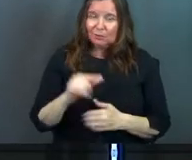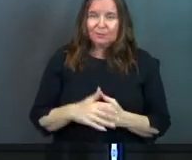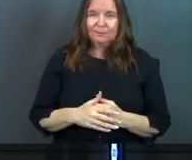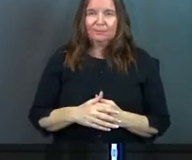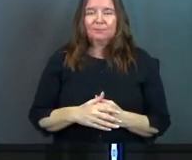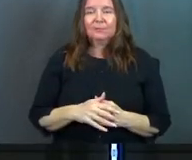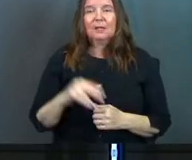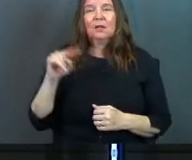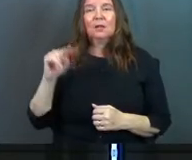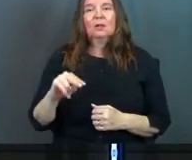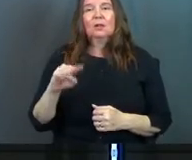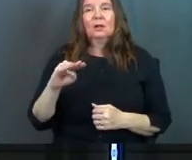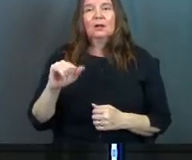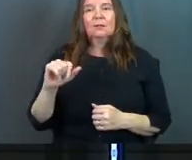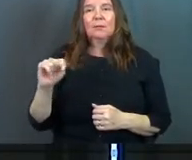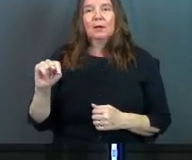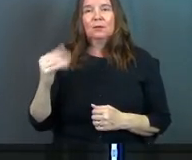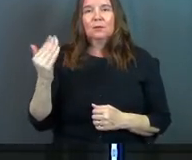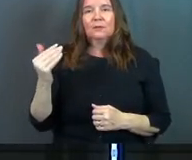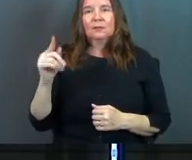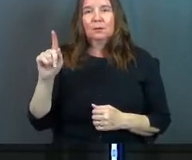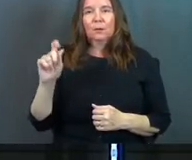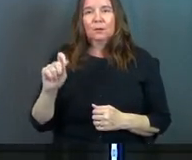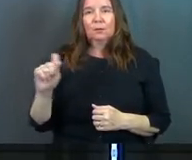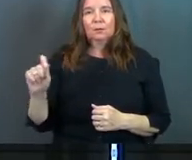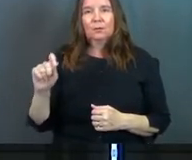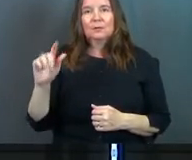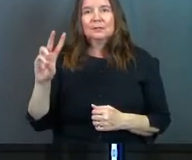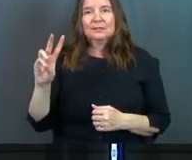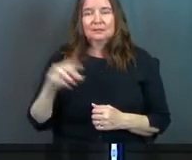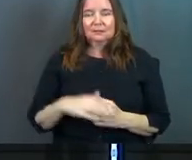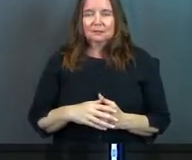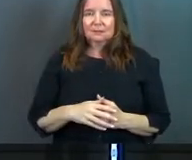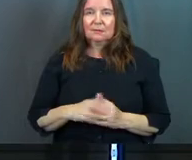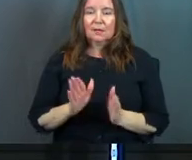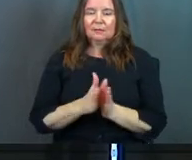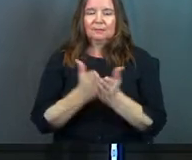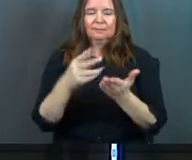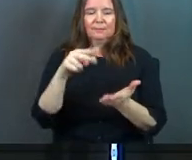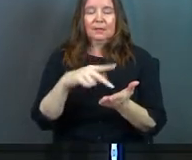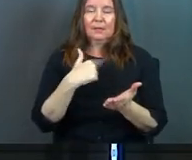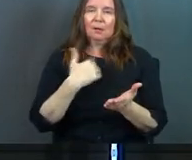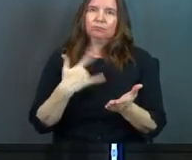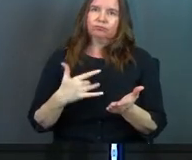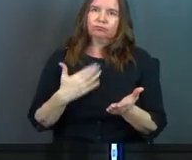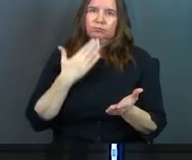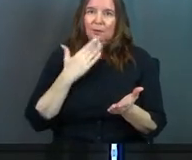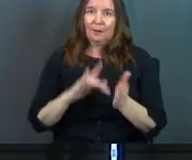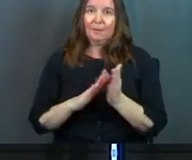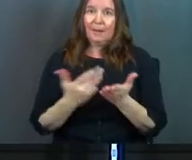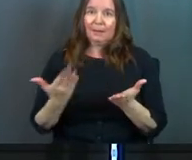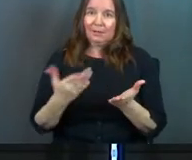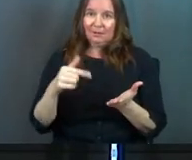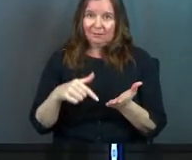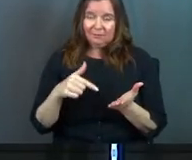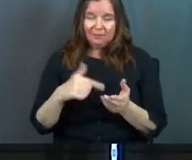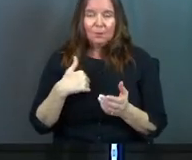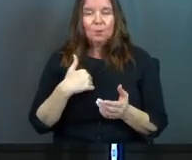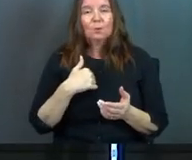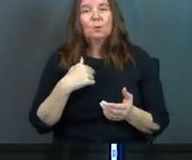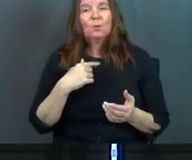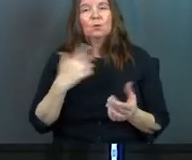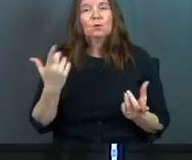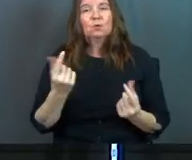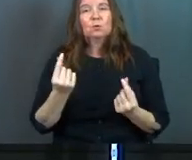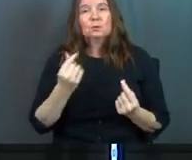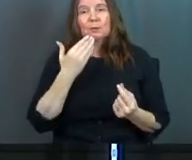Let's go to Matthew 15, one through six. And when we jump into Matthew 15, one through six, this is going to be some juicy Bible right here. Okay. We're going